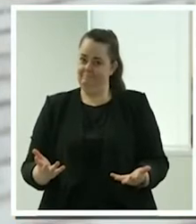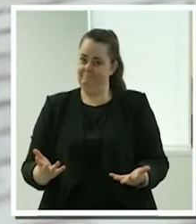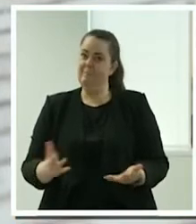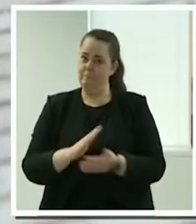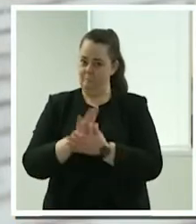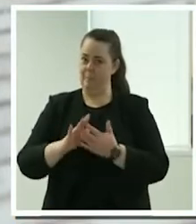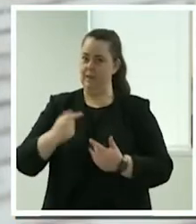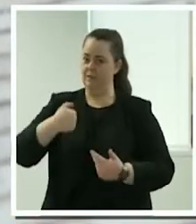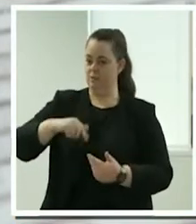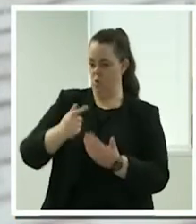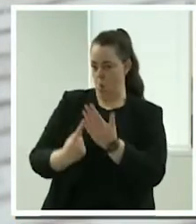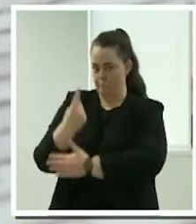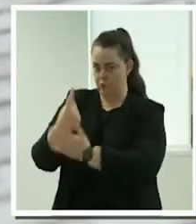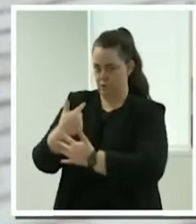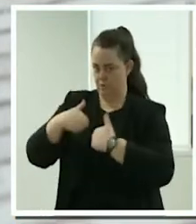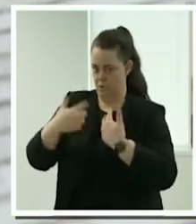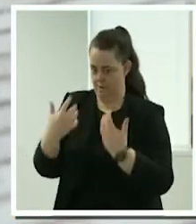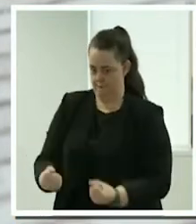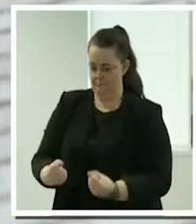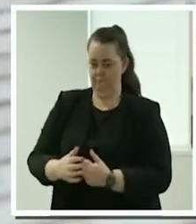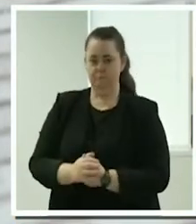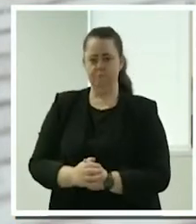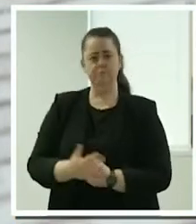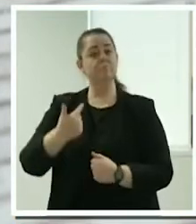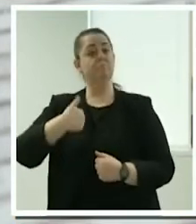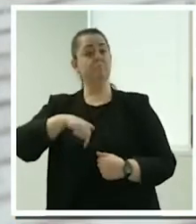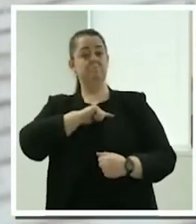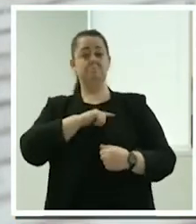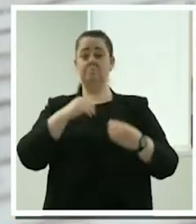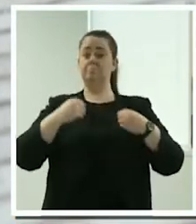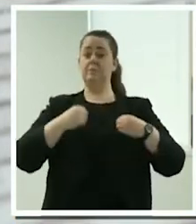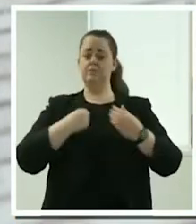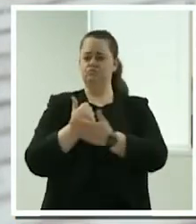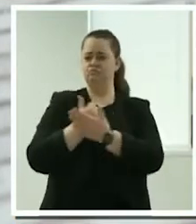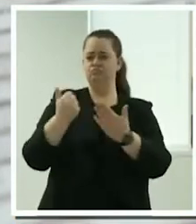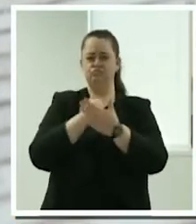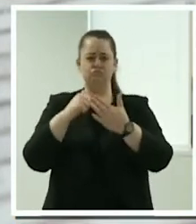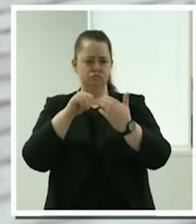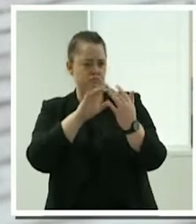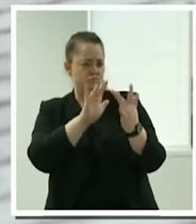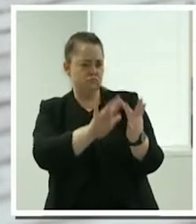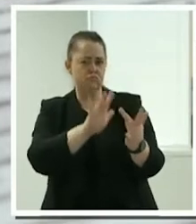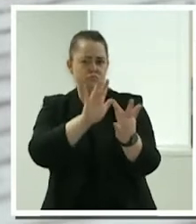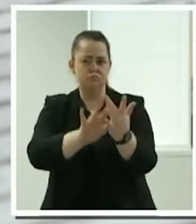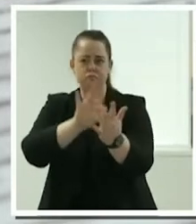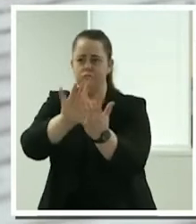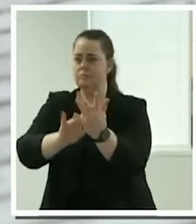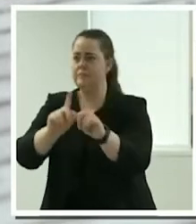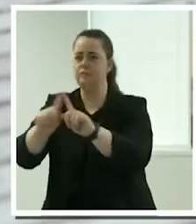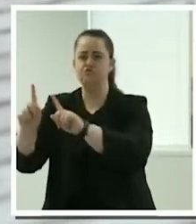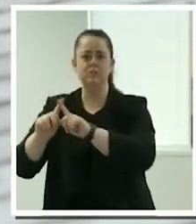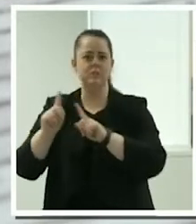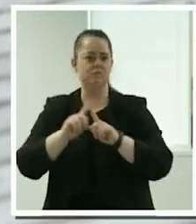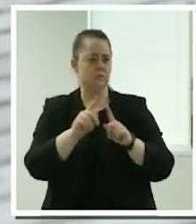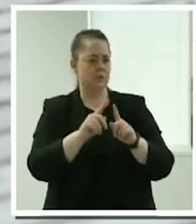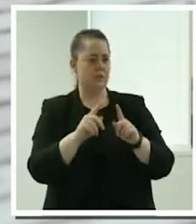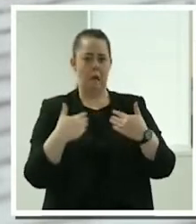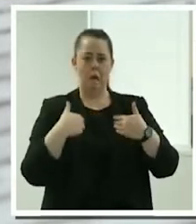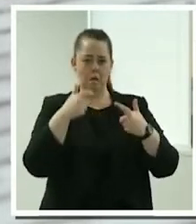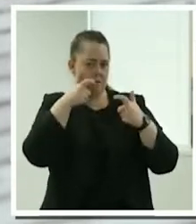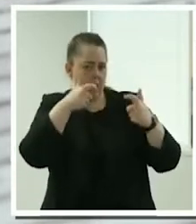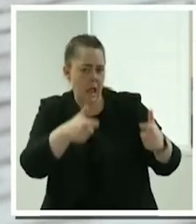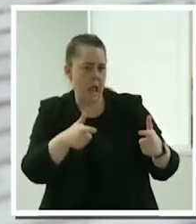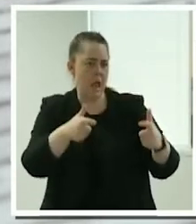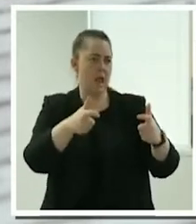with government and sector stakeholders to showcase the rich diversity of support people on the Mabel